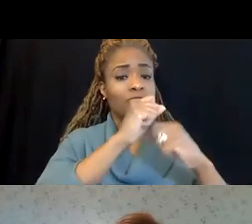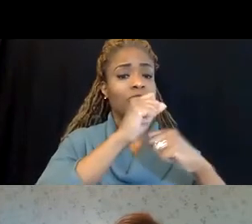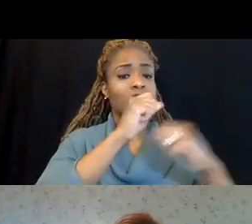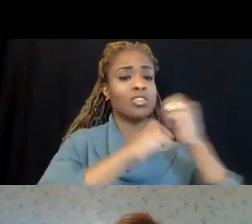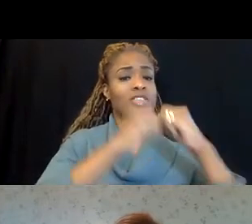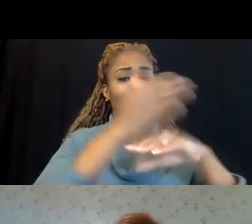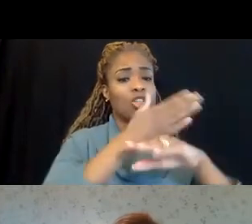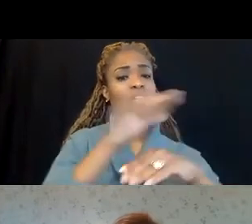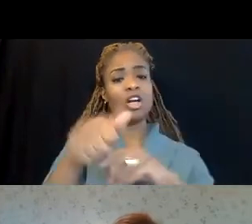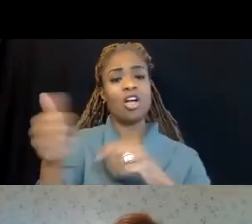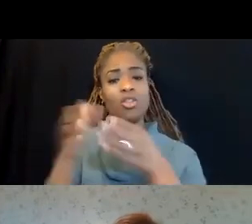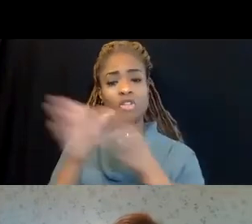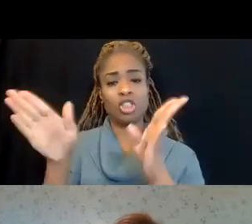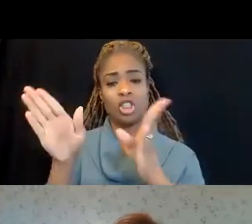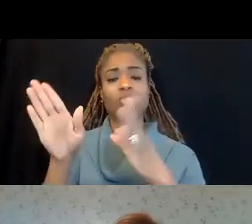industry.